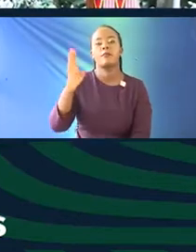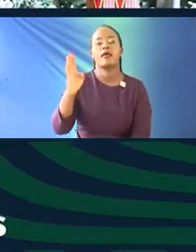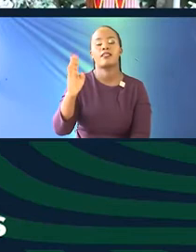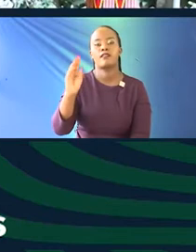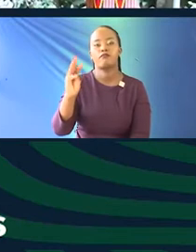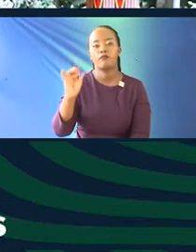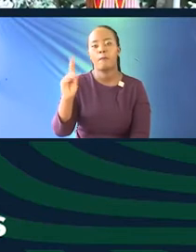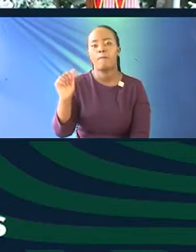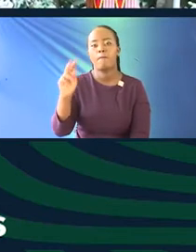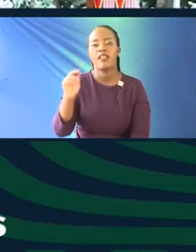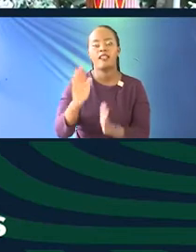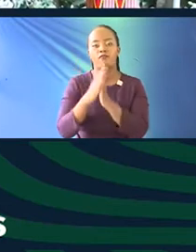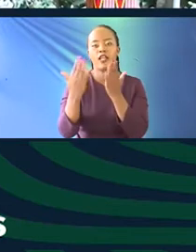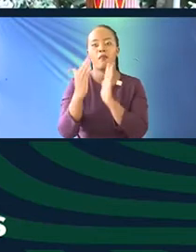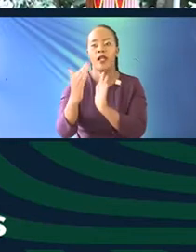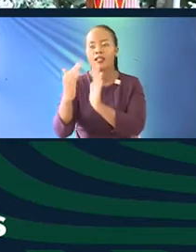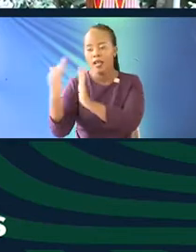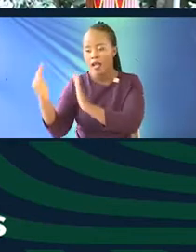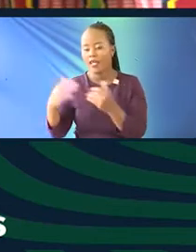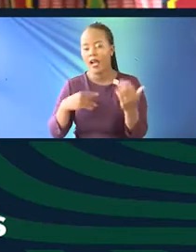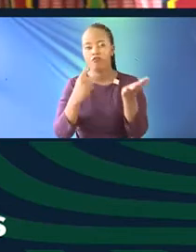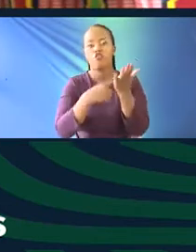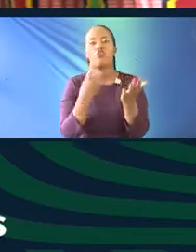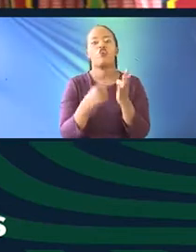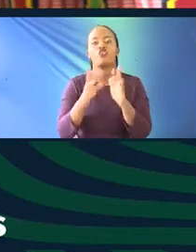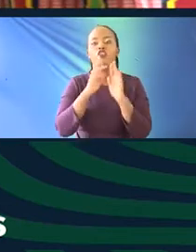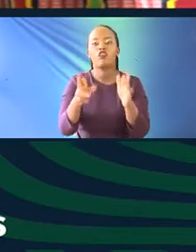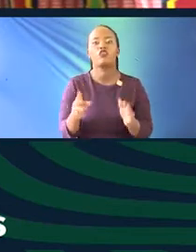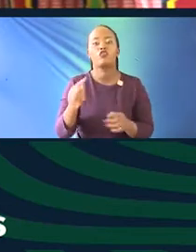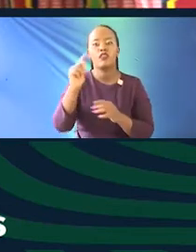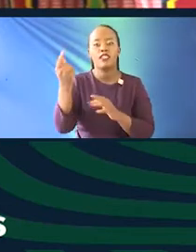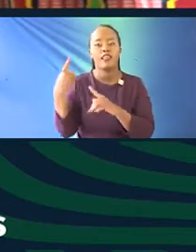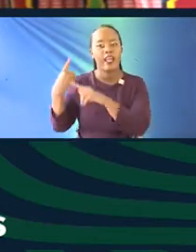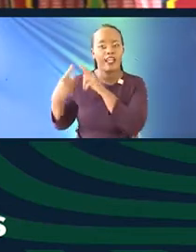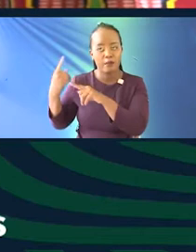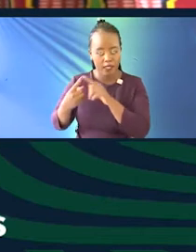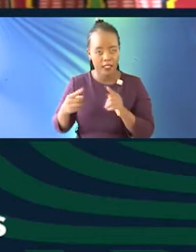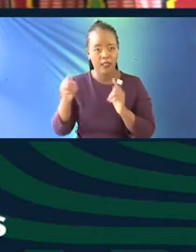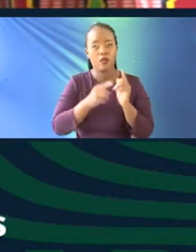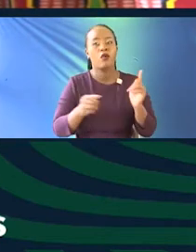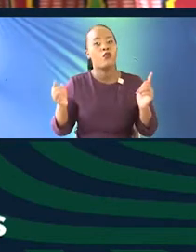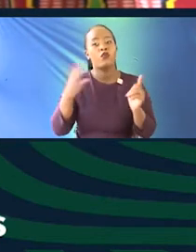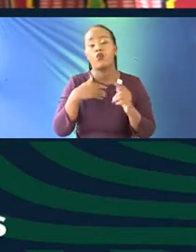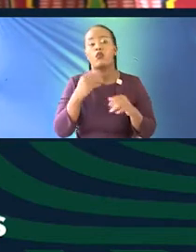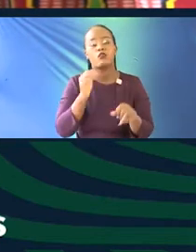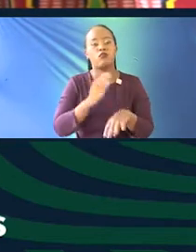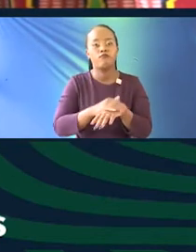reflect a sort of colonial record of the Kenyan experience. So what we're looking to do is get